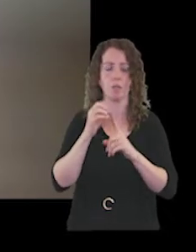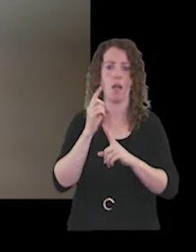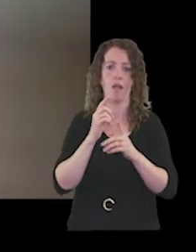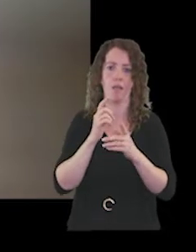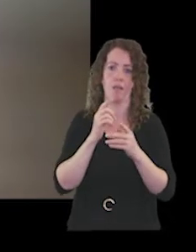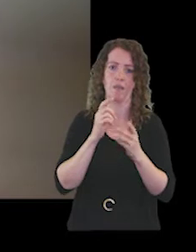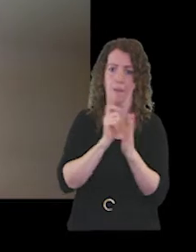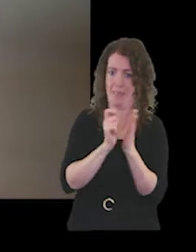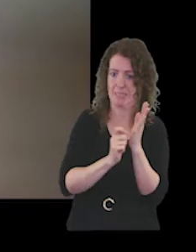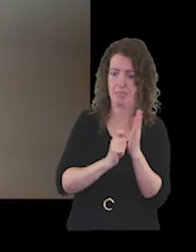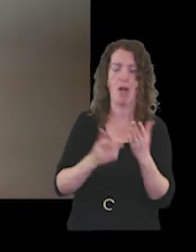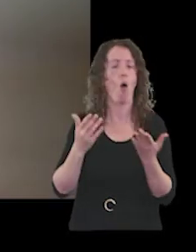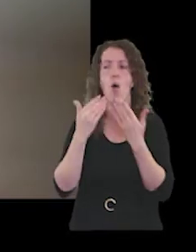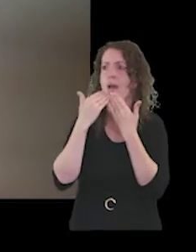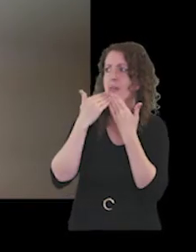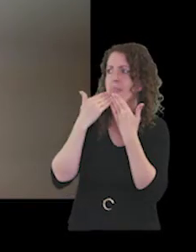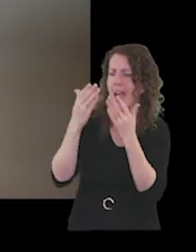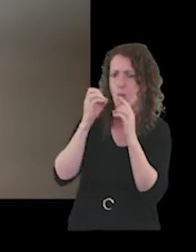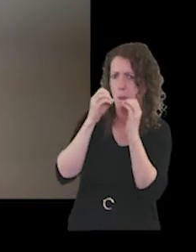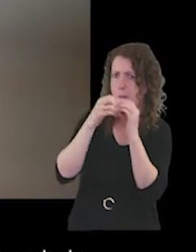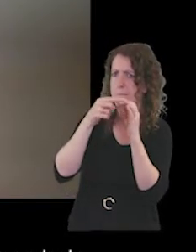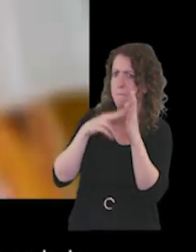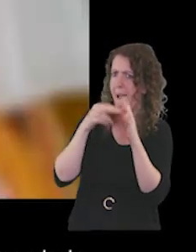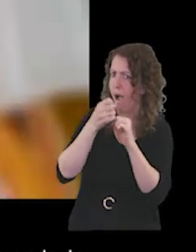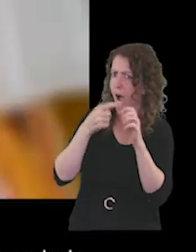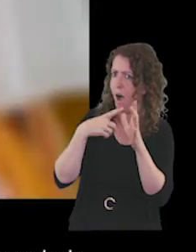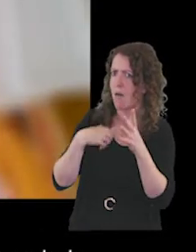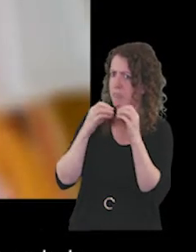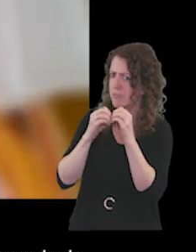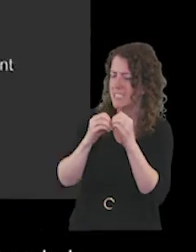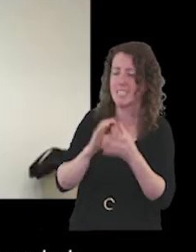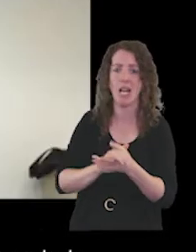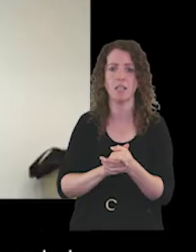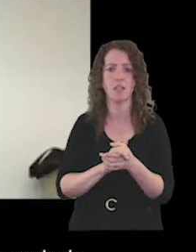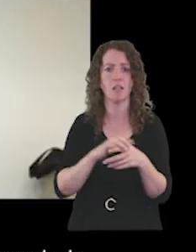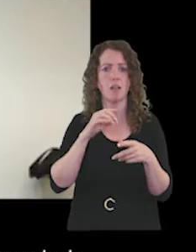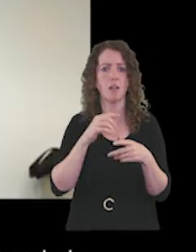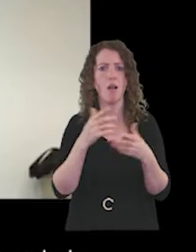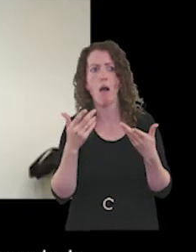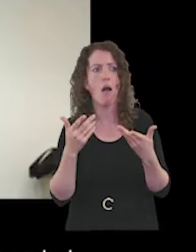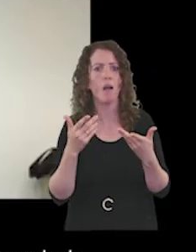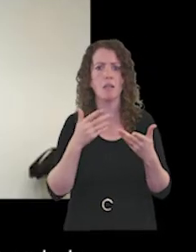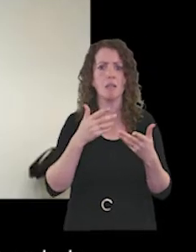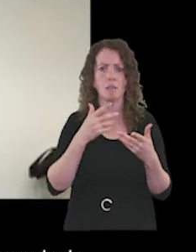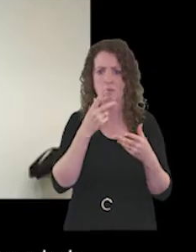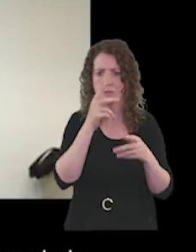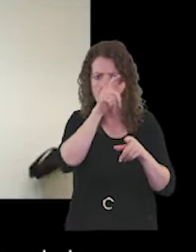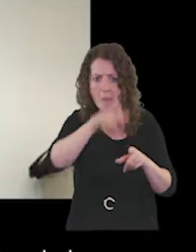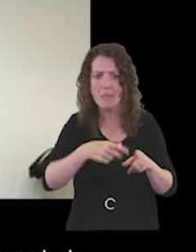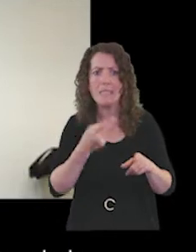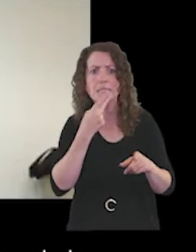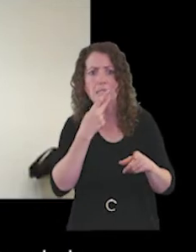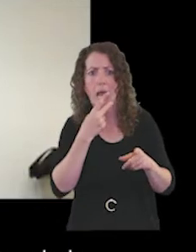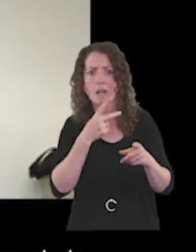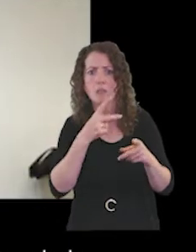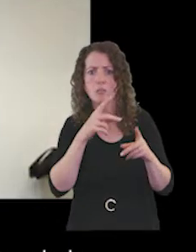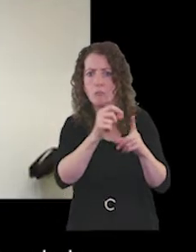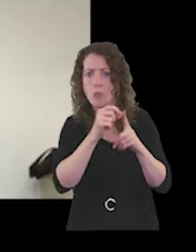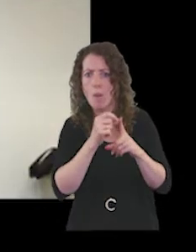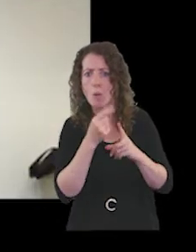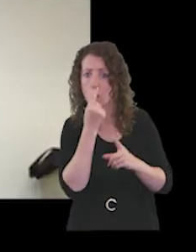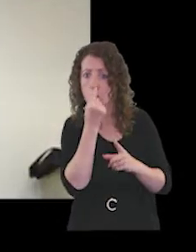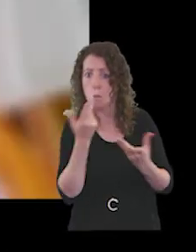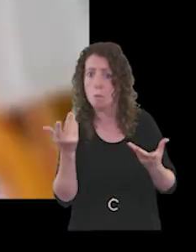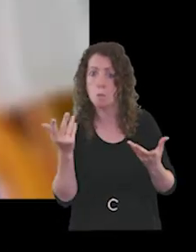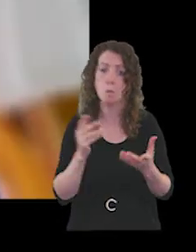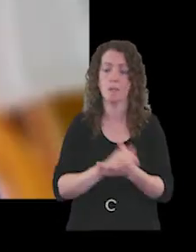Many, many thanks, Benga. I appreciate that. And could I see if we've got somebody to second that proposal, please?